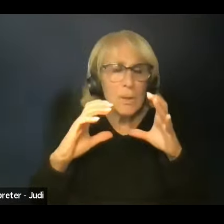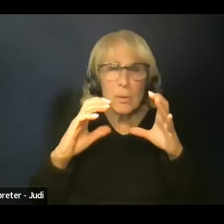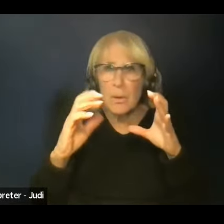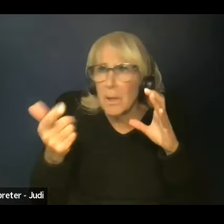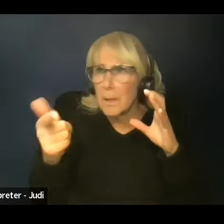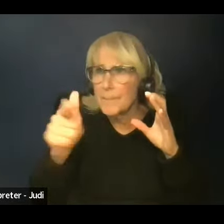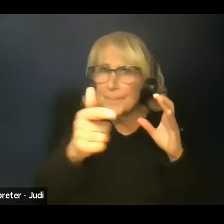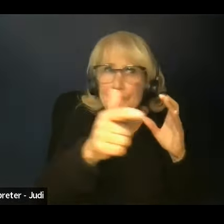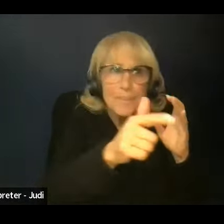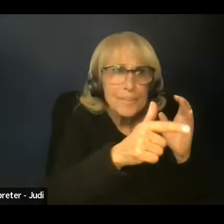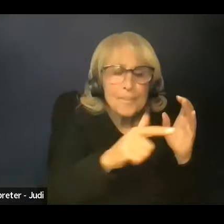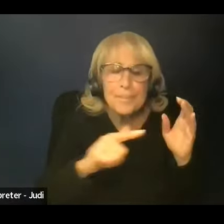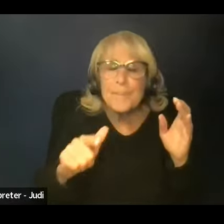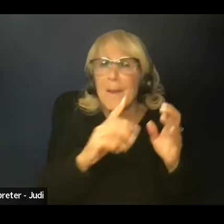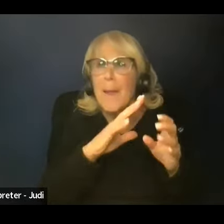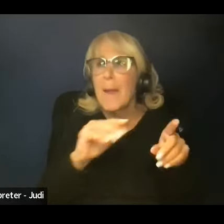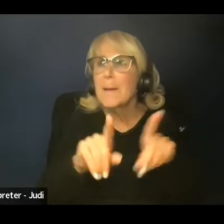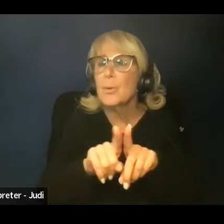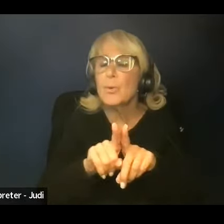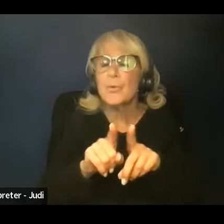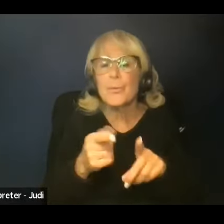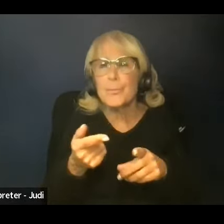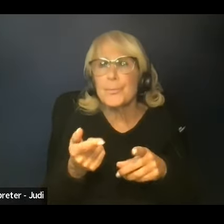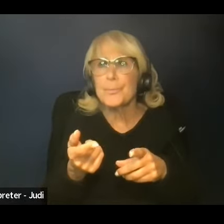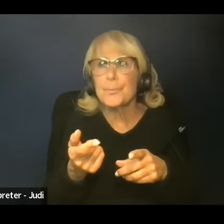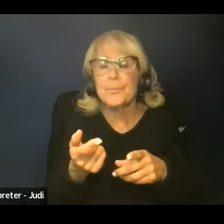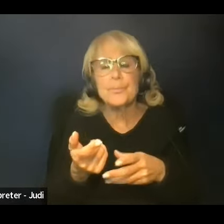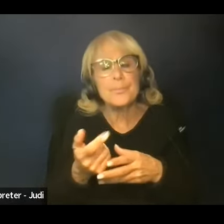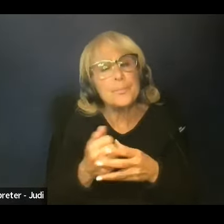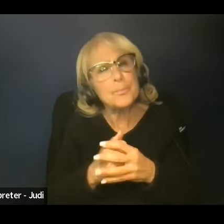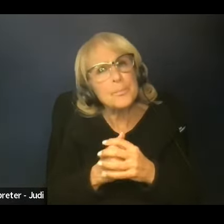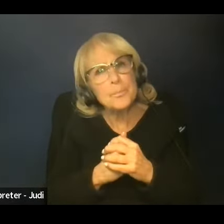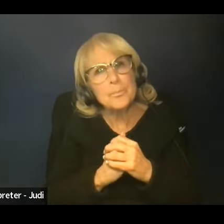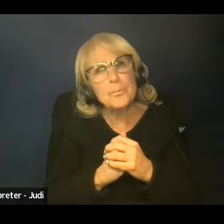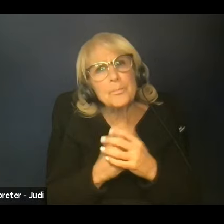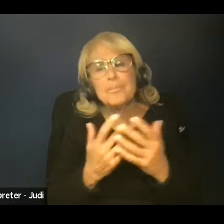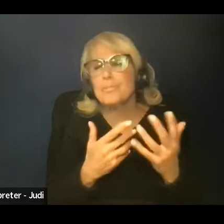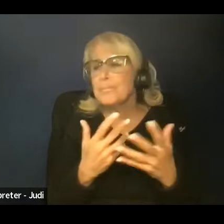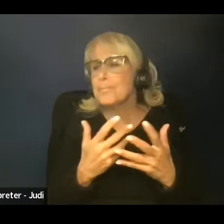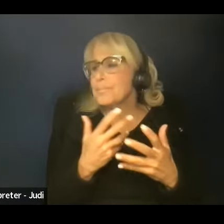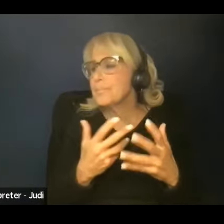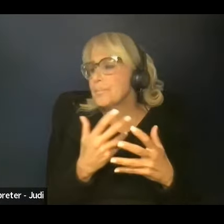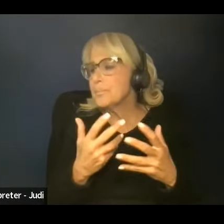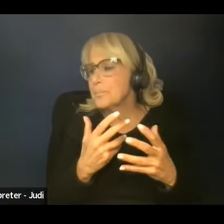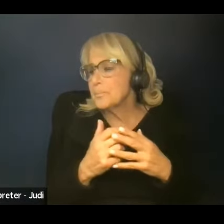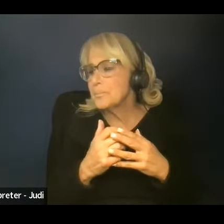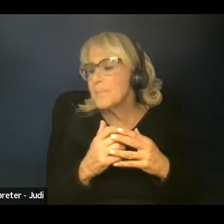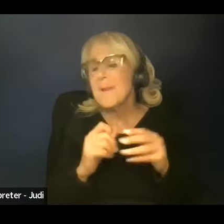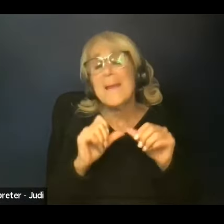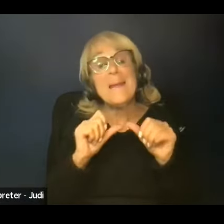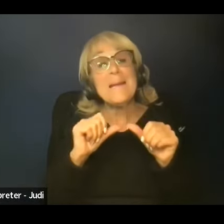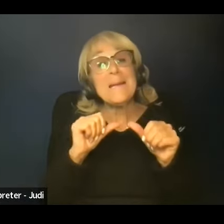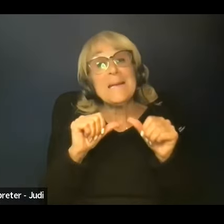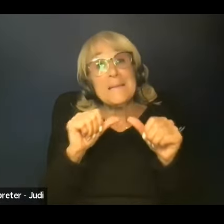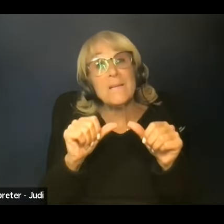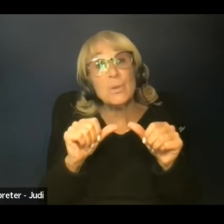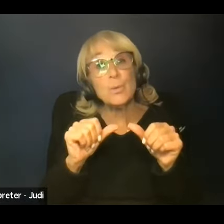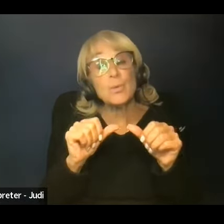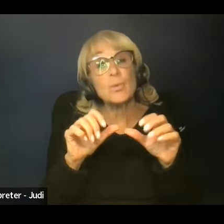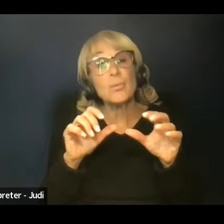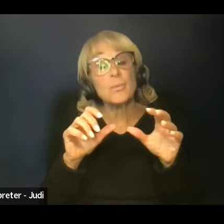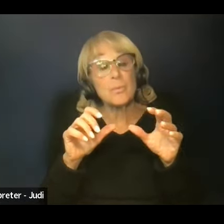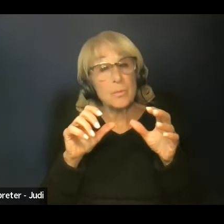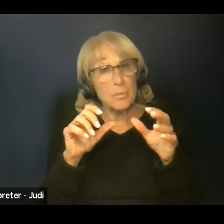taking in, I guess, like, how do say this? Like, continuing to do the